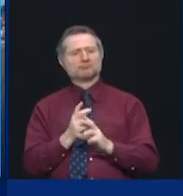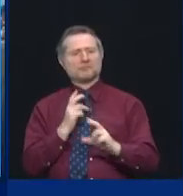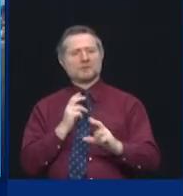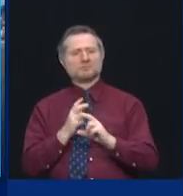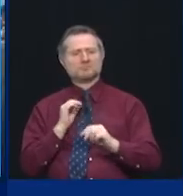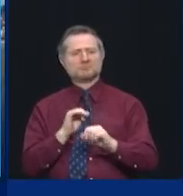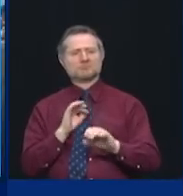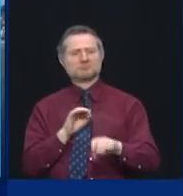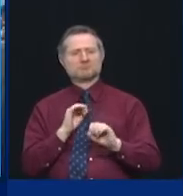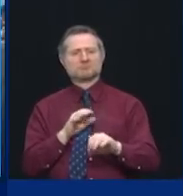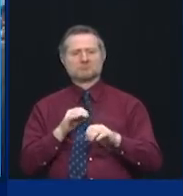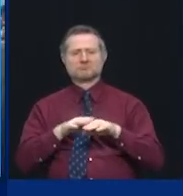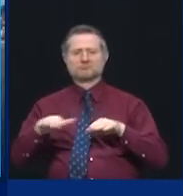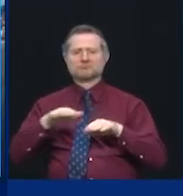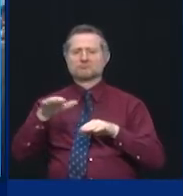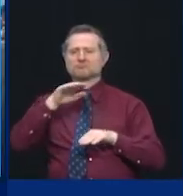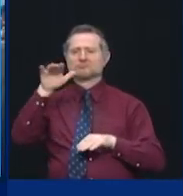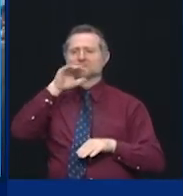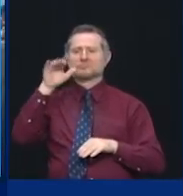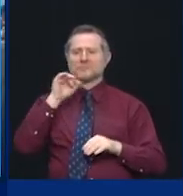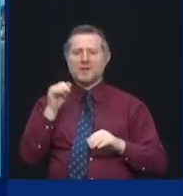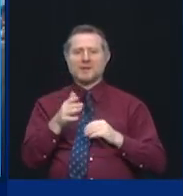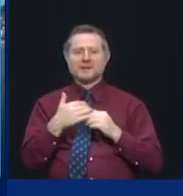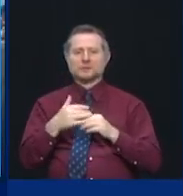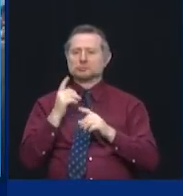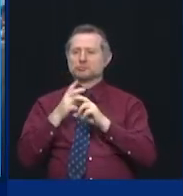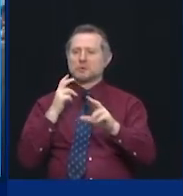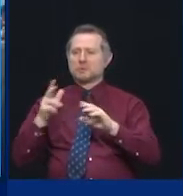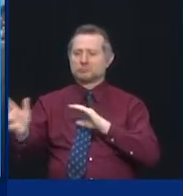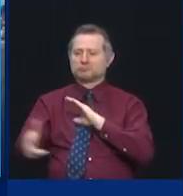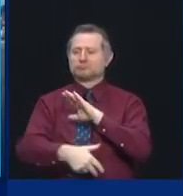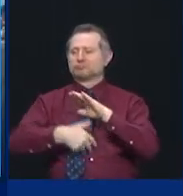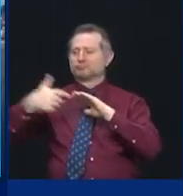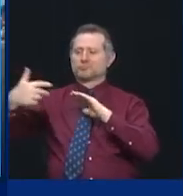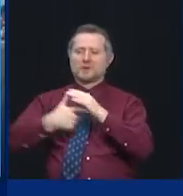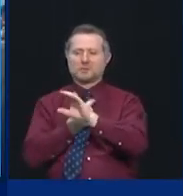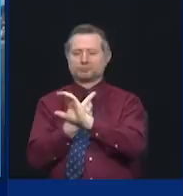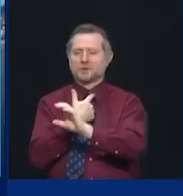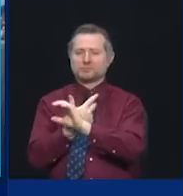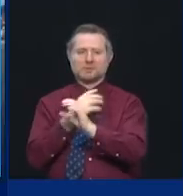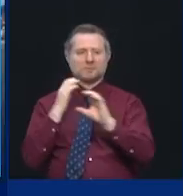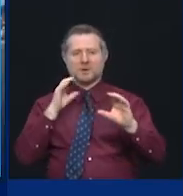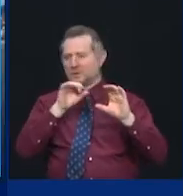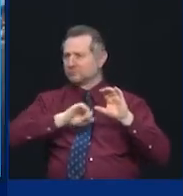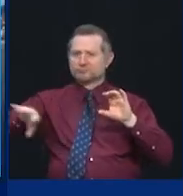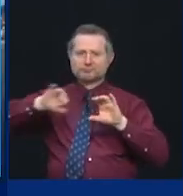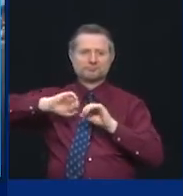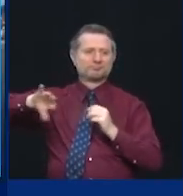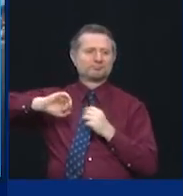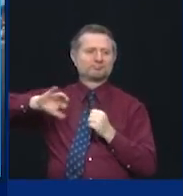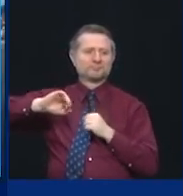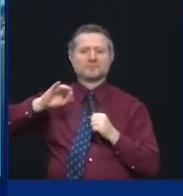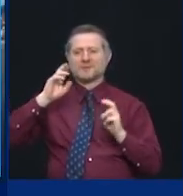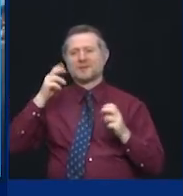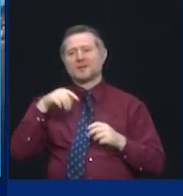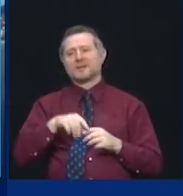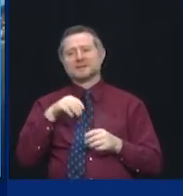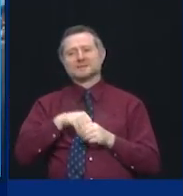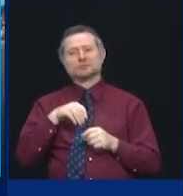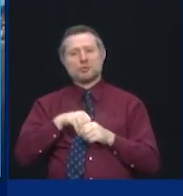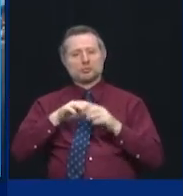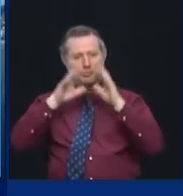the trucks that are coming to the convention center, puts them in an indoor facility,